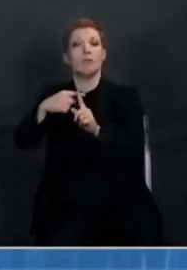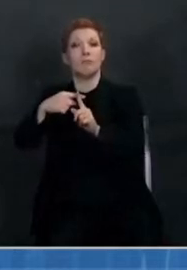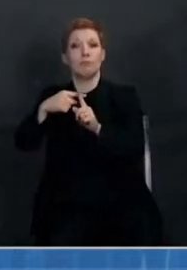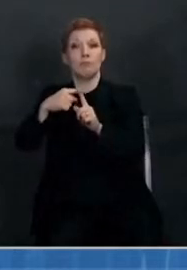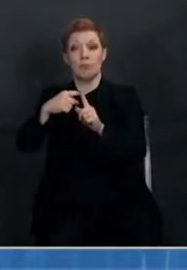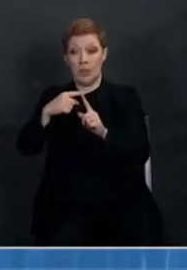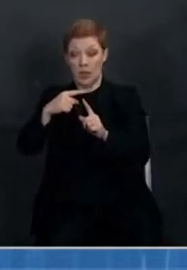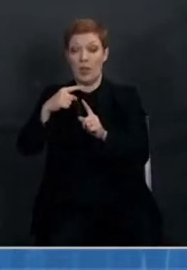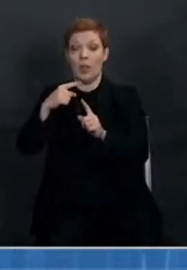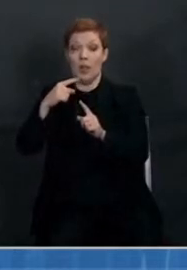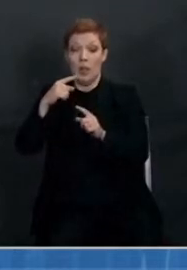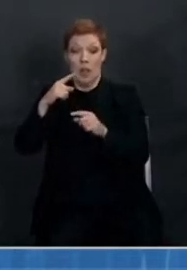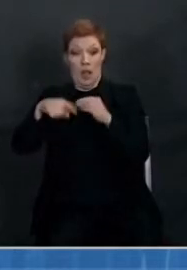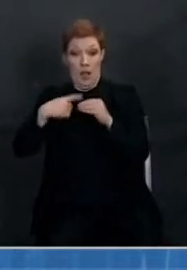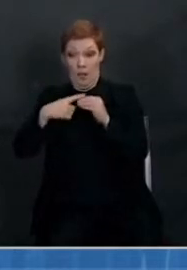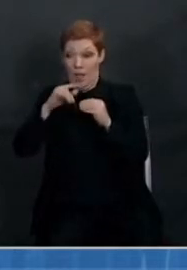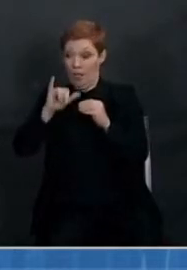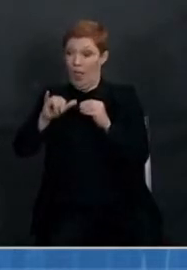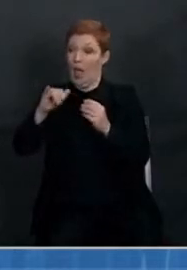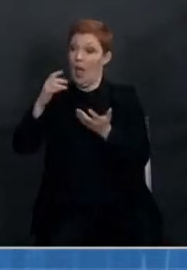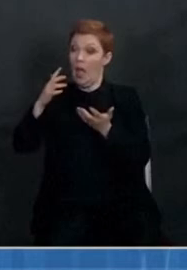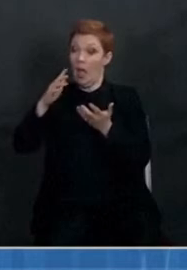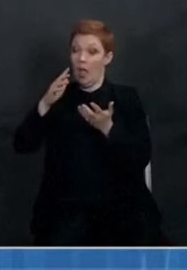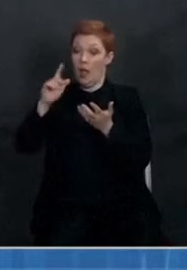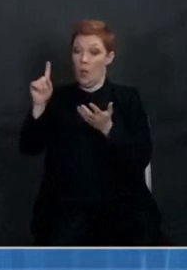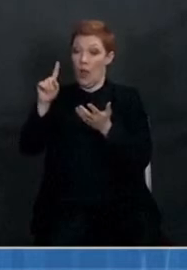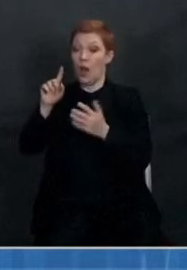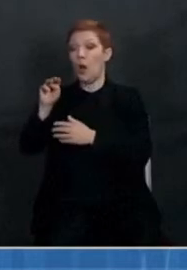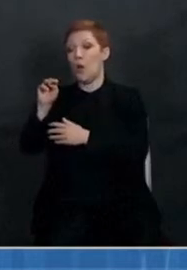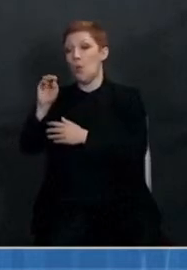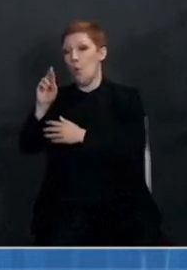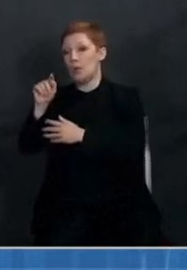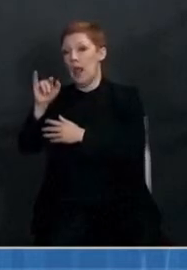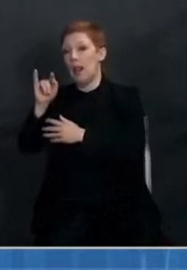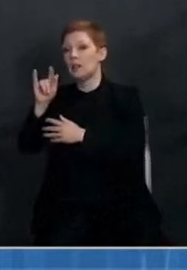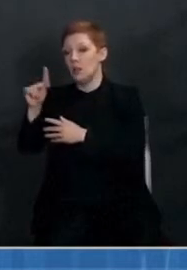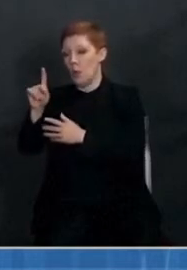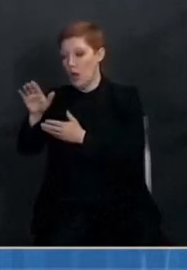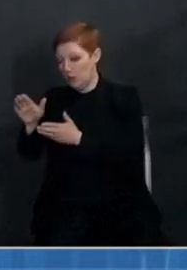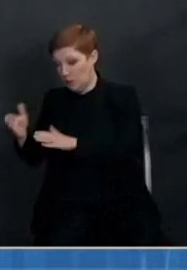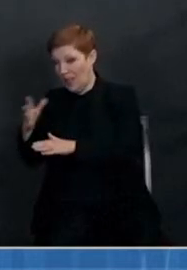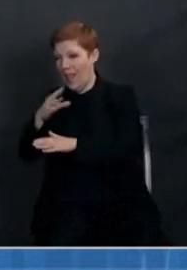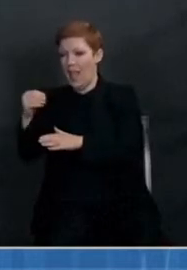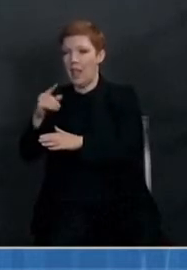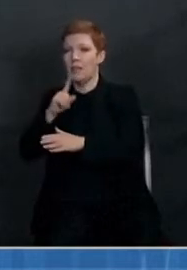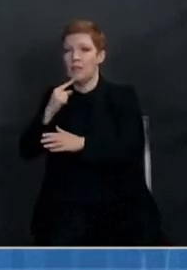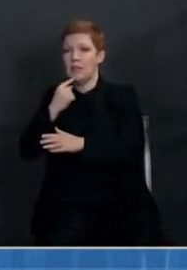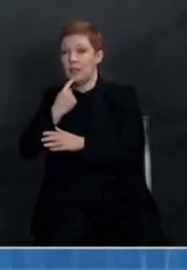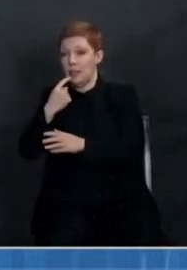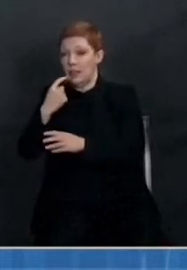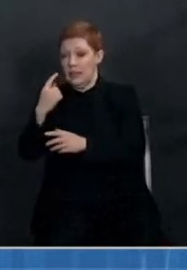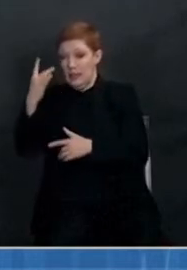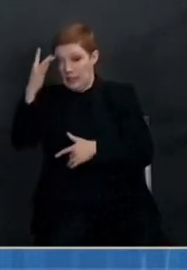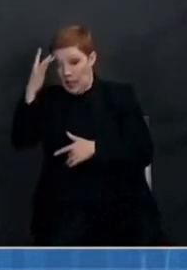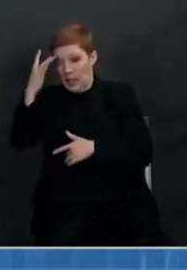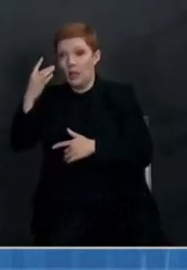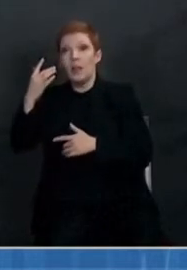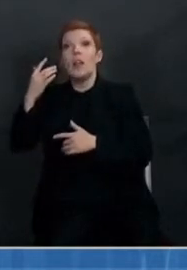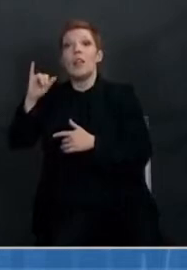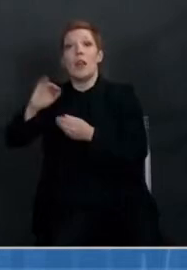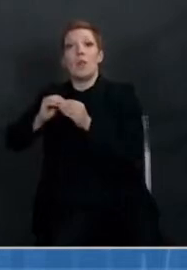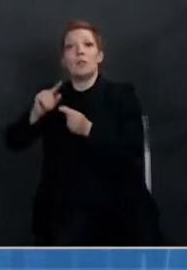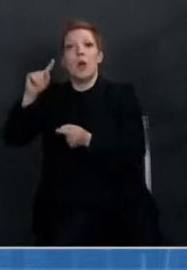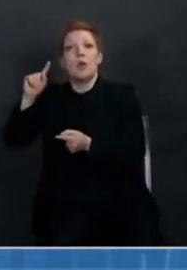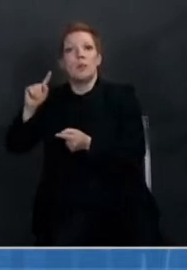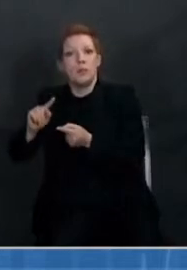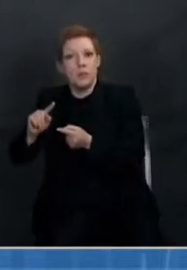hospitalization, as well as mortality, the data were insufficient and incomplete and we've made great progress there. So I think there's reason for optimism.